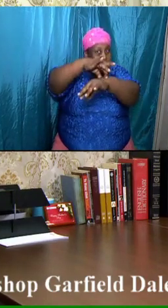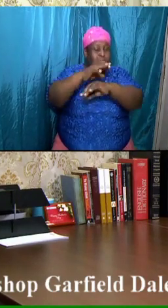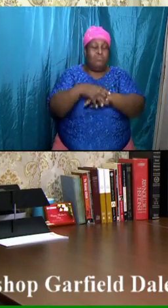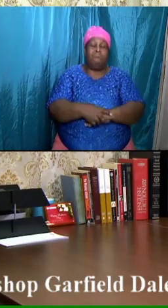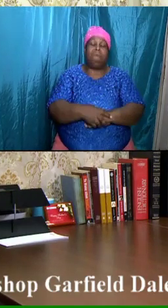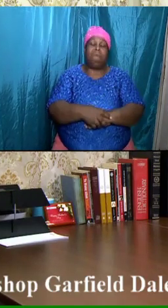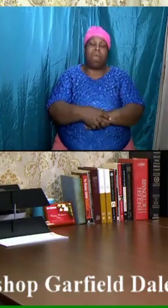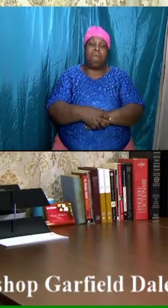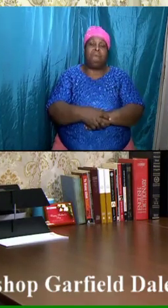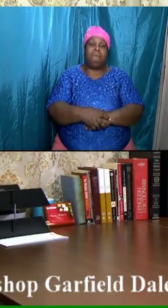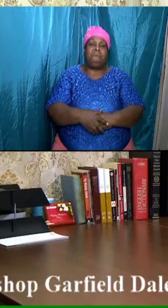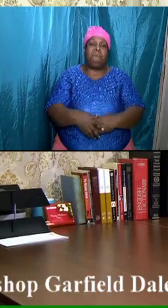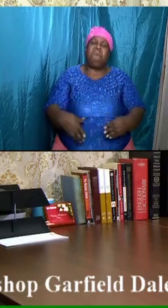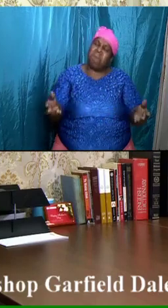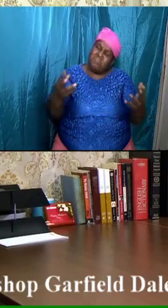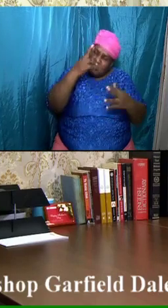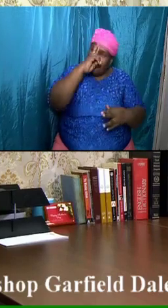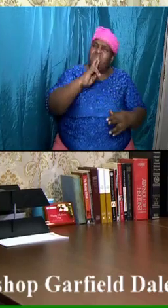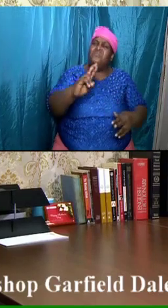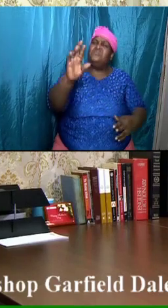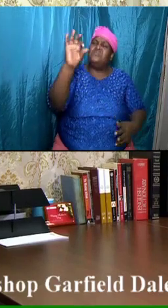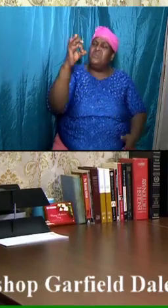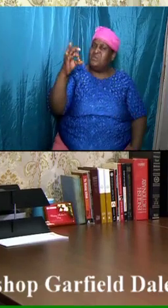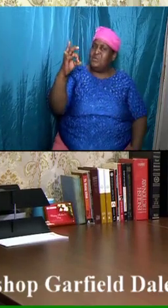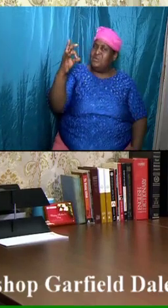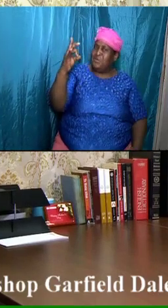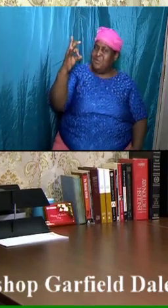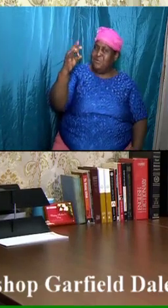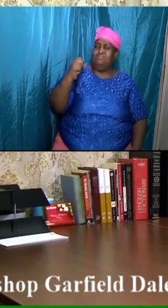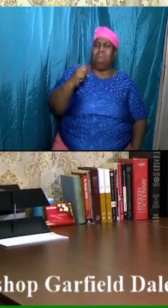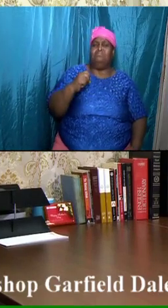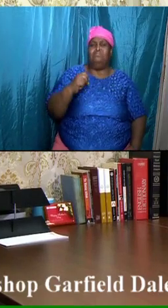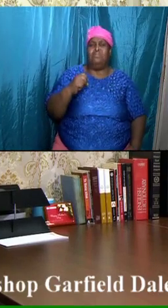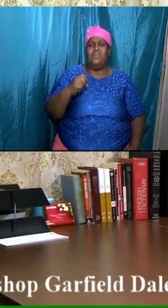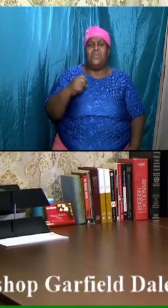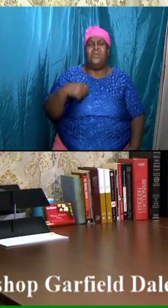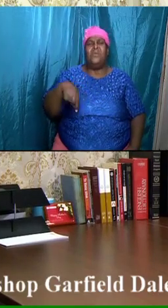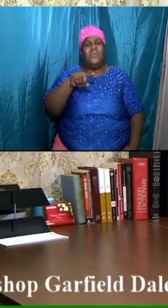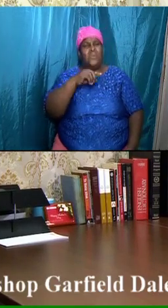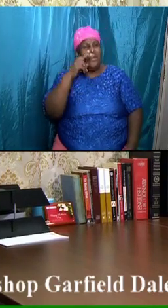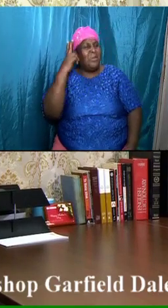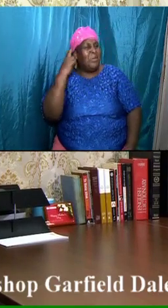Here in Revelation 19 we are hearing